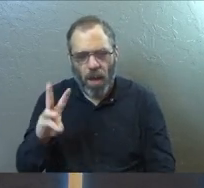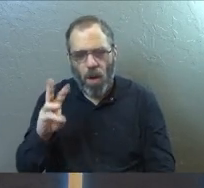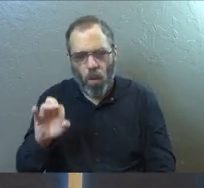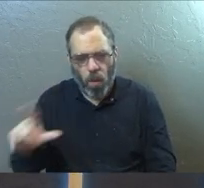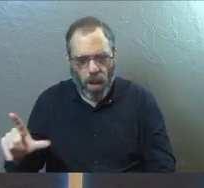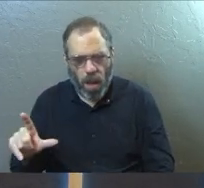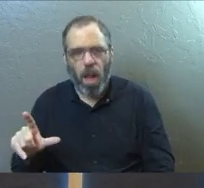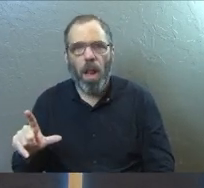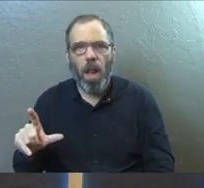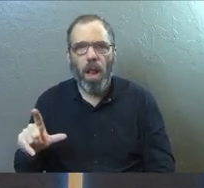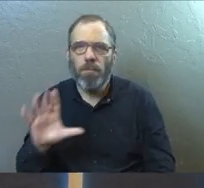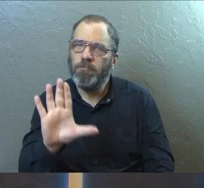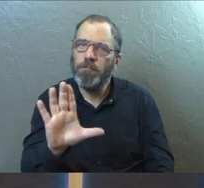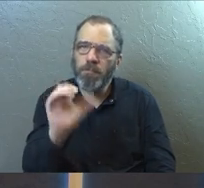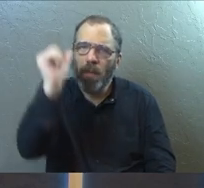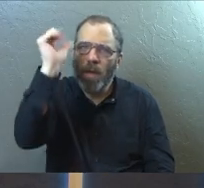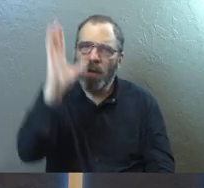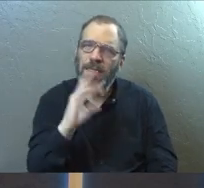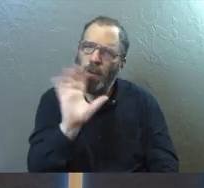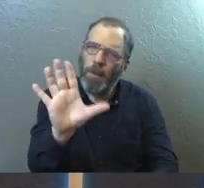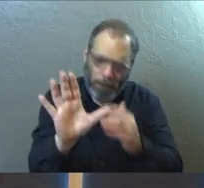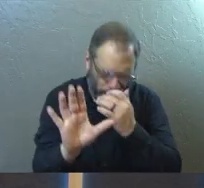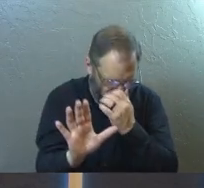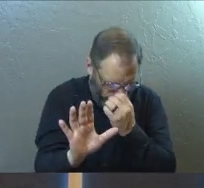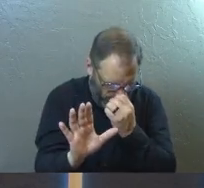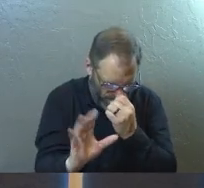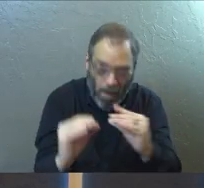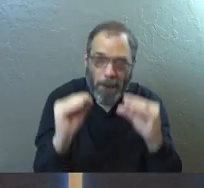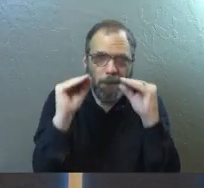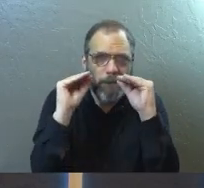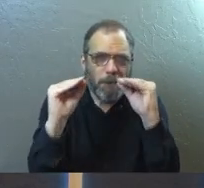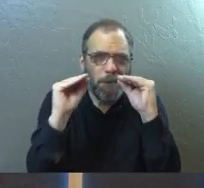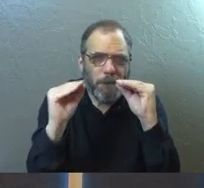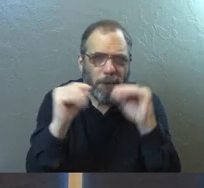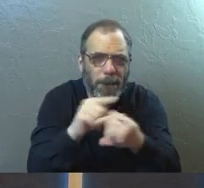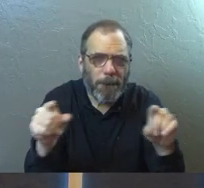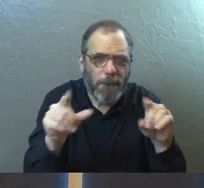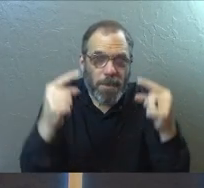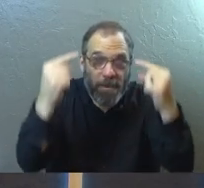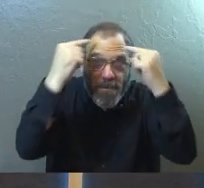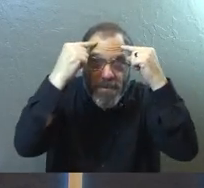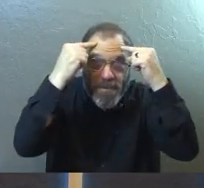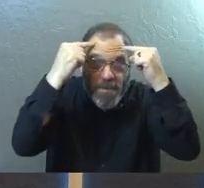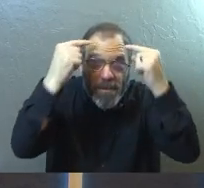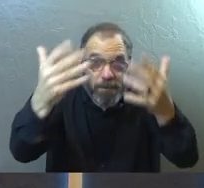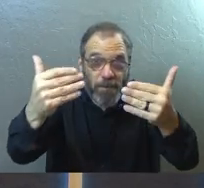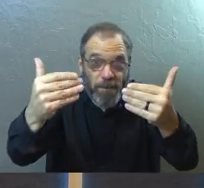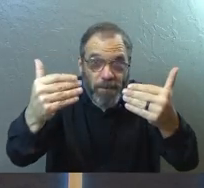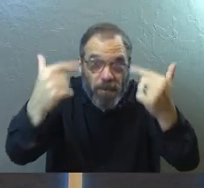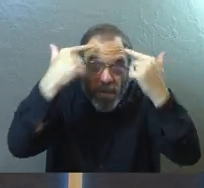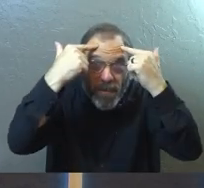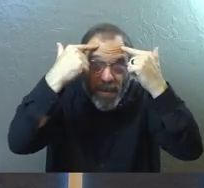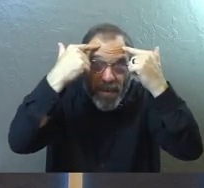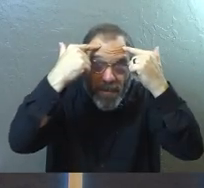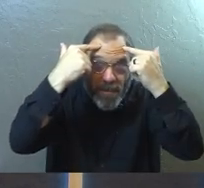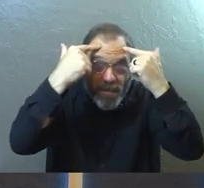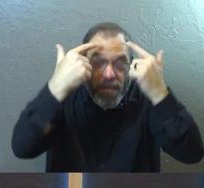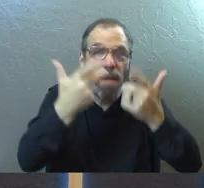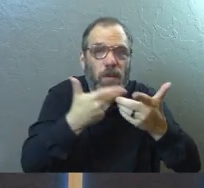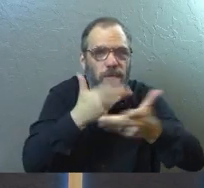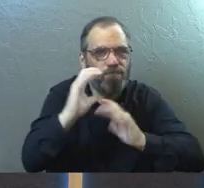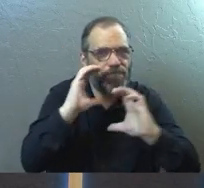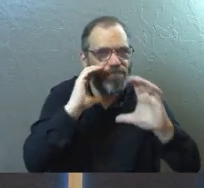wool. So God comes and says, I want to teach you something and I need your brain. We're going to have a